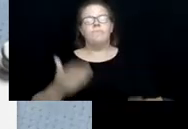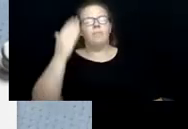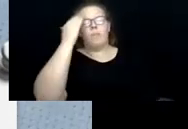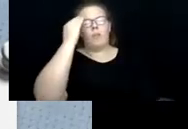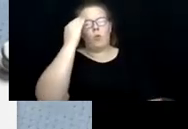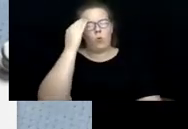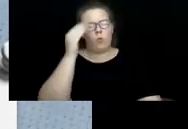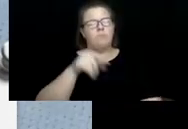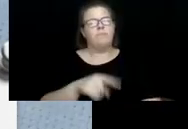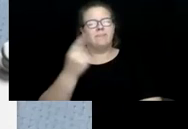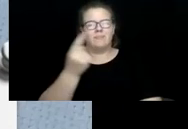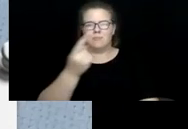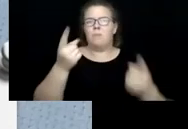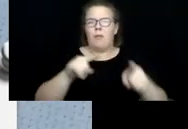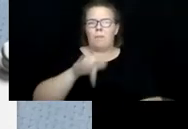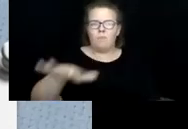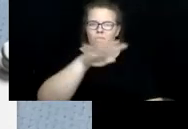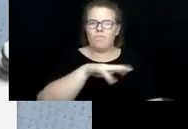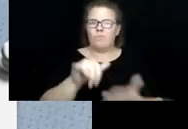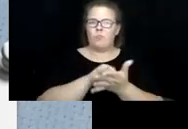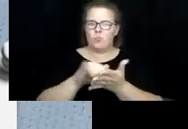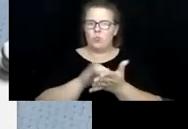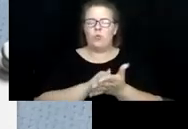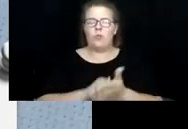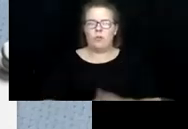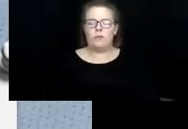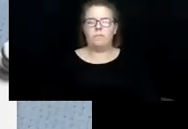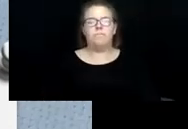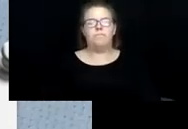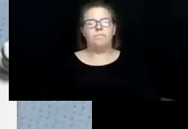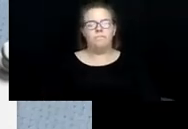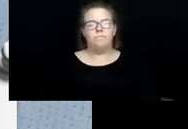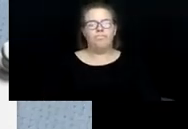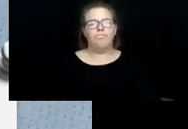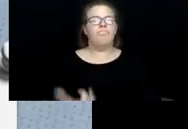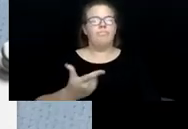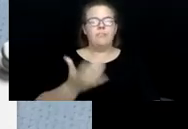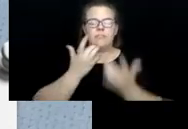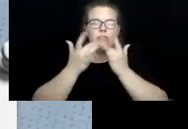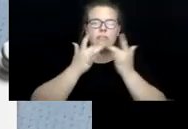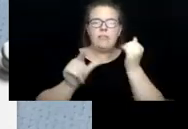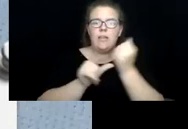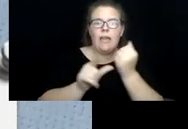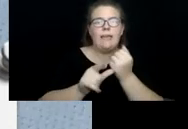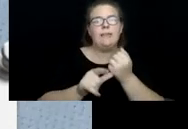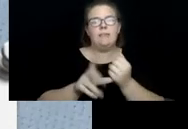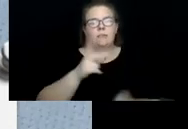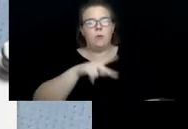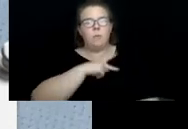something that's happening statewide. The lack of aids and personal care aids here in this county